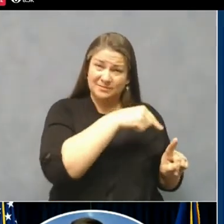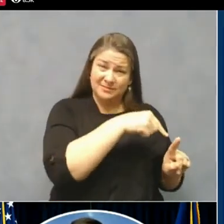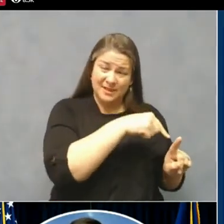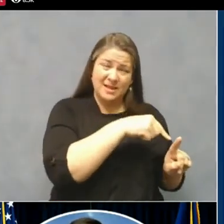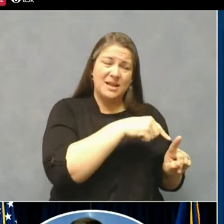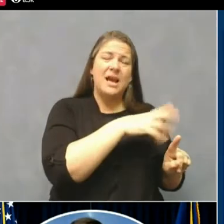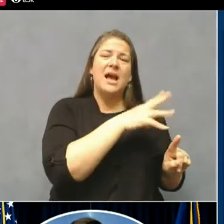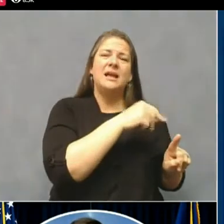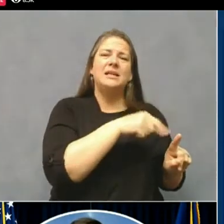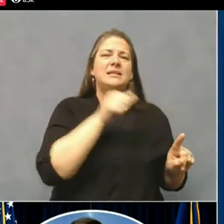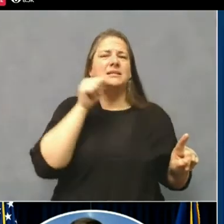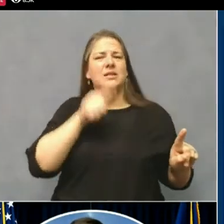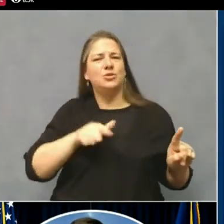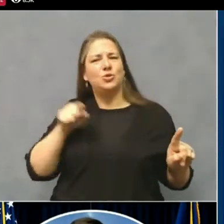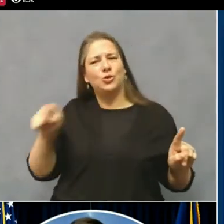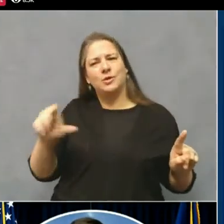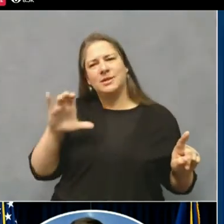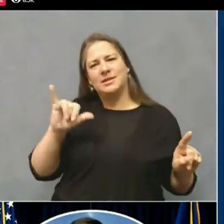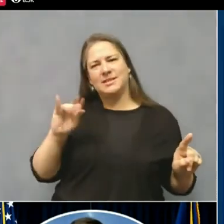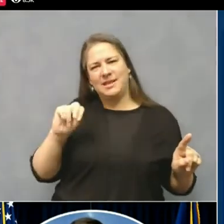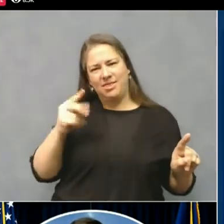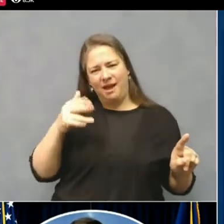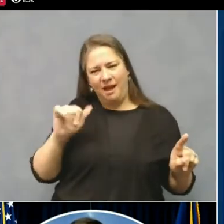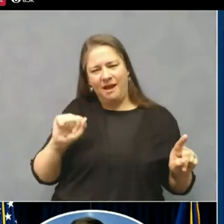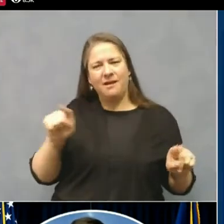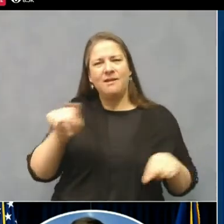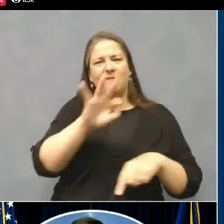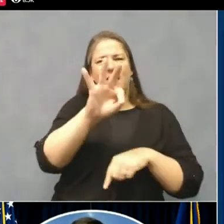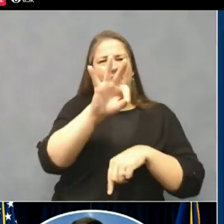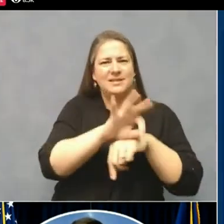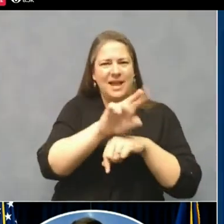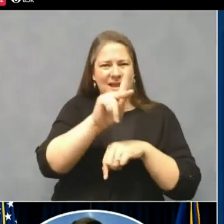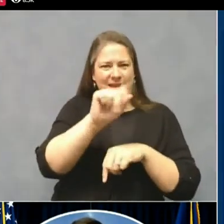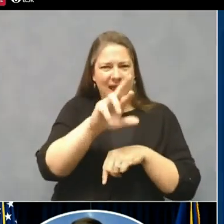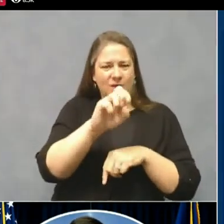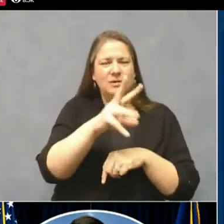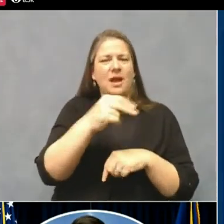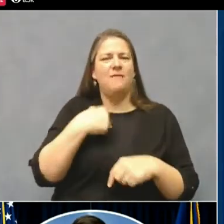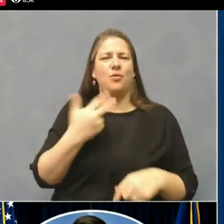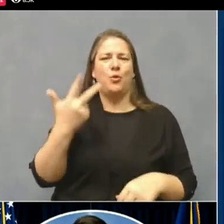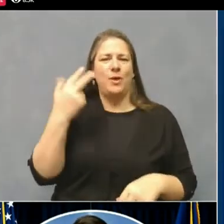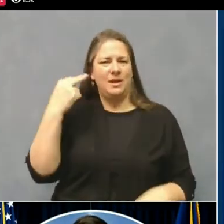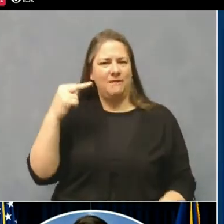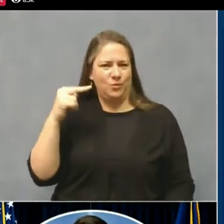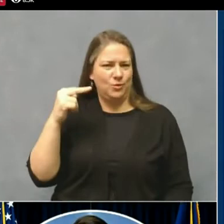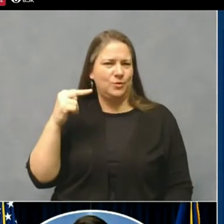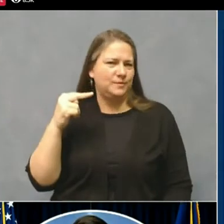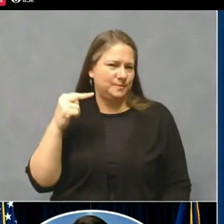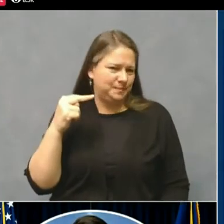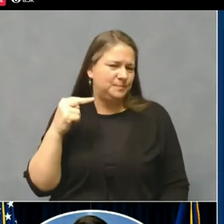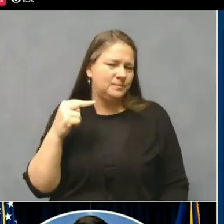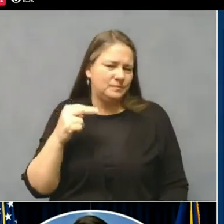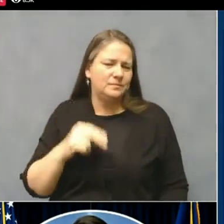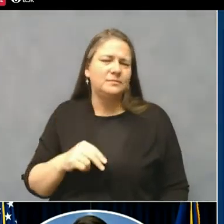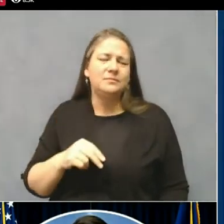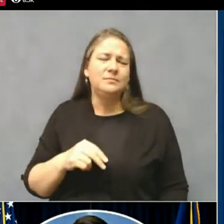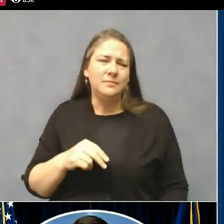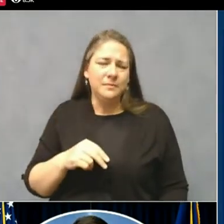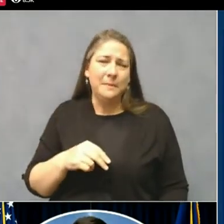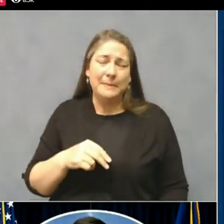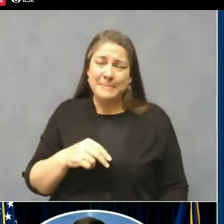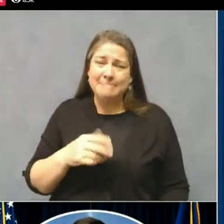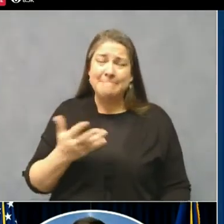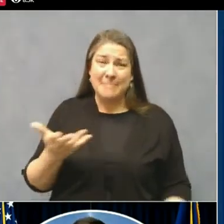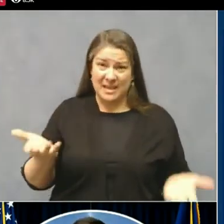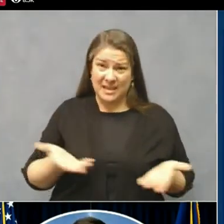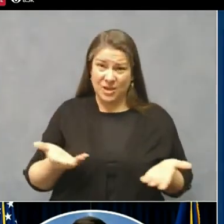behind his sister, Cynthia, his fiancee, Karen, and his three nephews. Today, everybody here, certainly